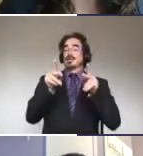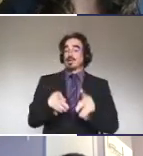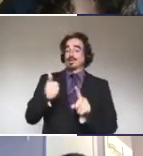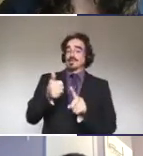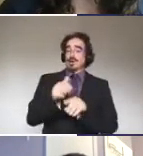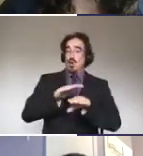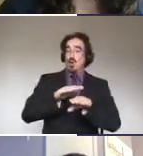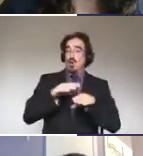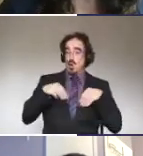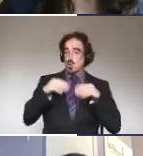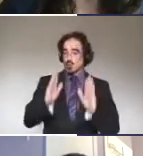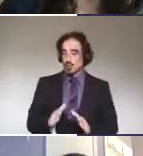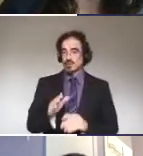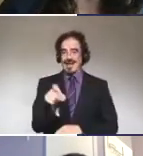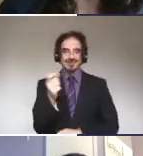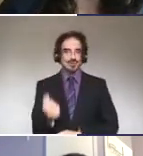understands.